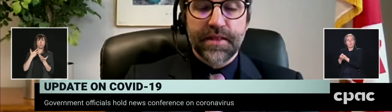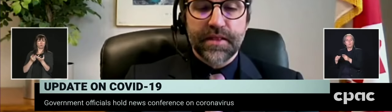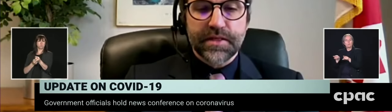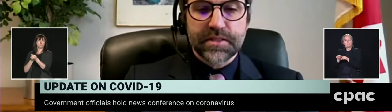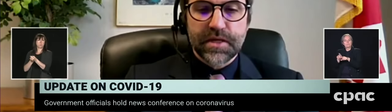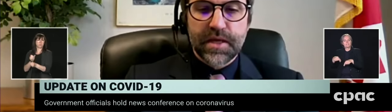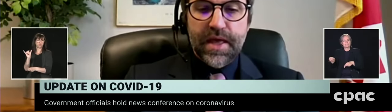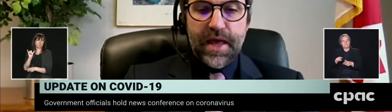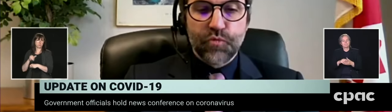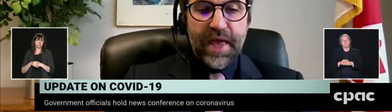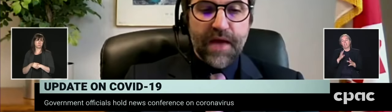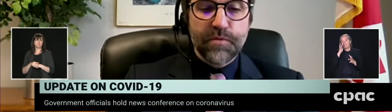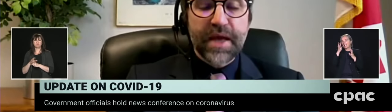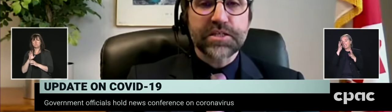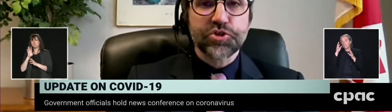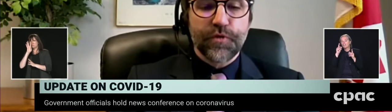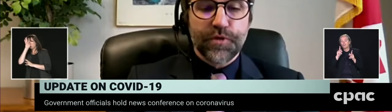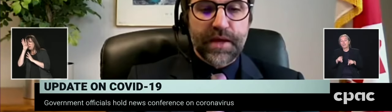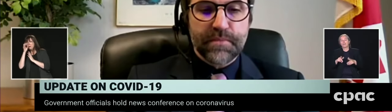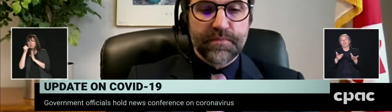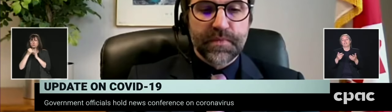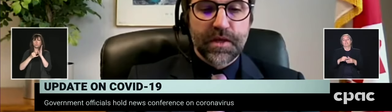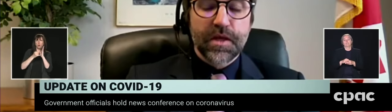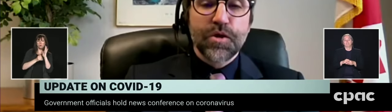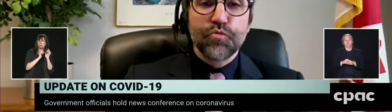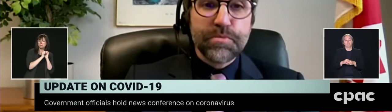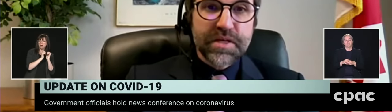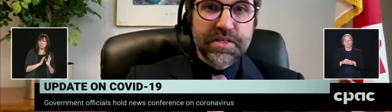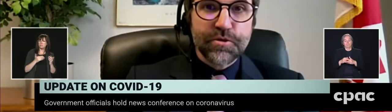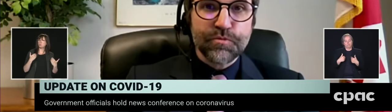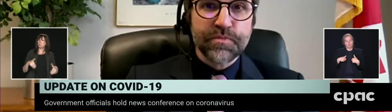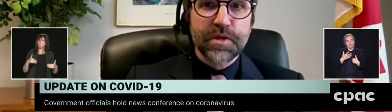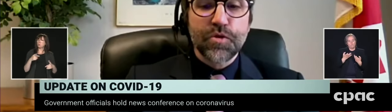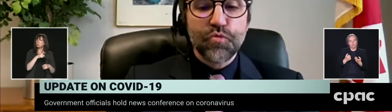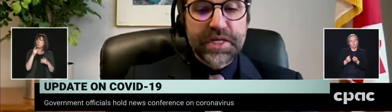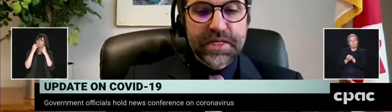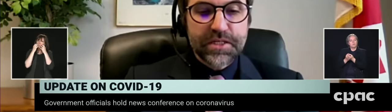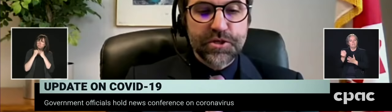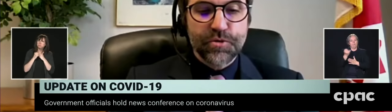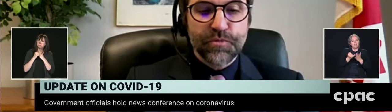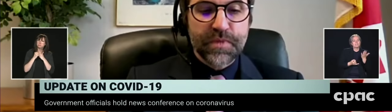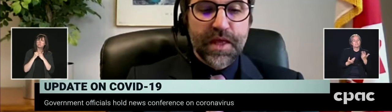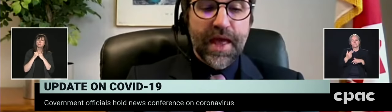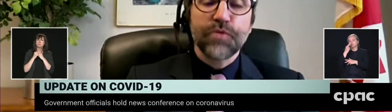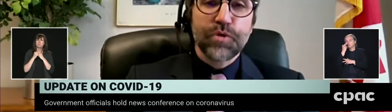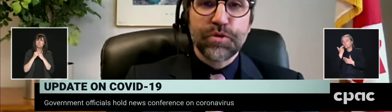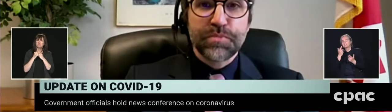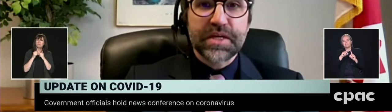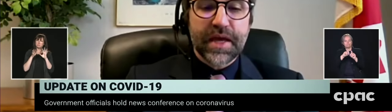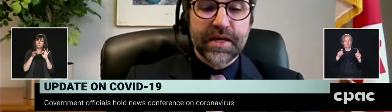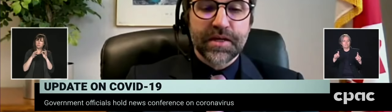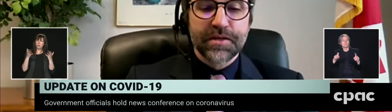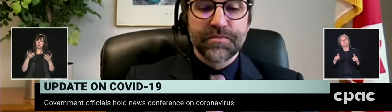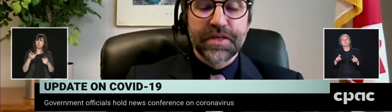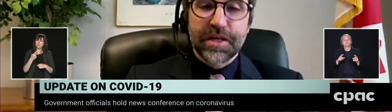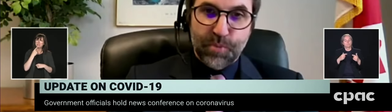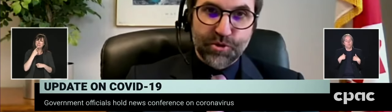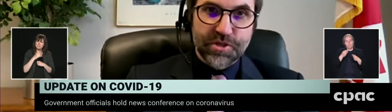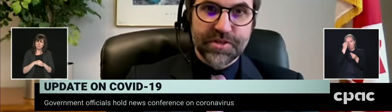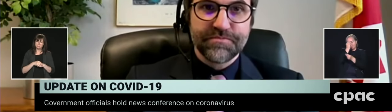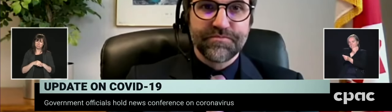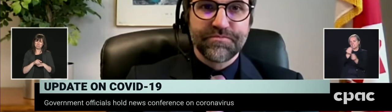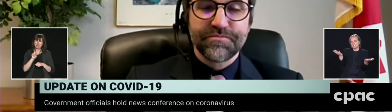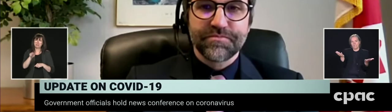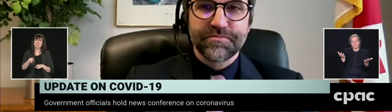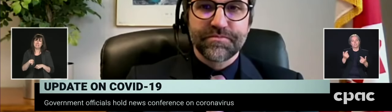and athletes. And we have a message for them. We miss you. We need you. And we will meet again in